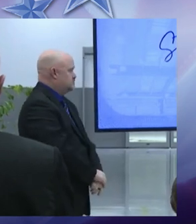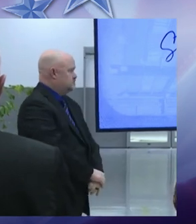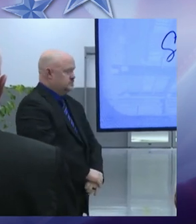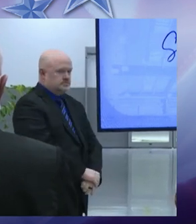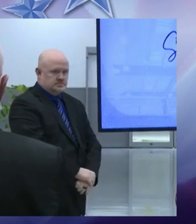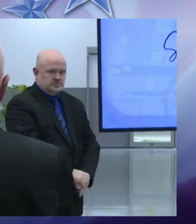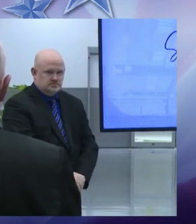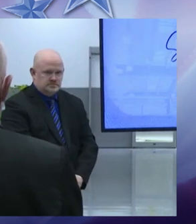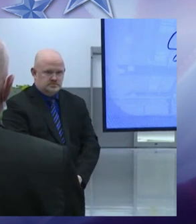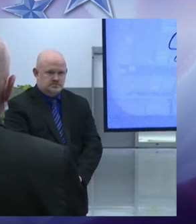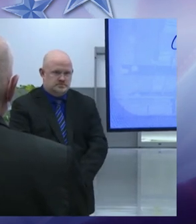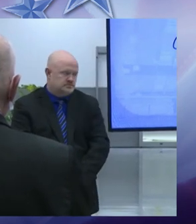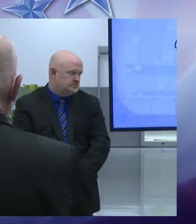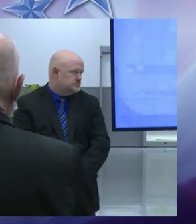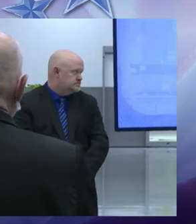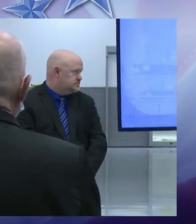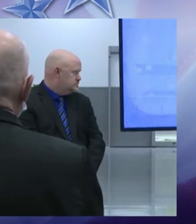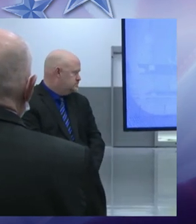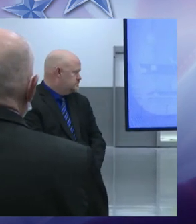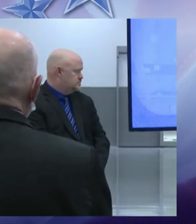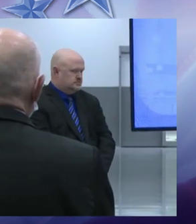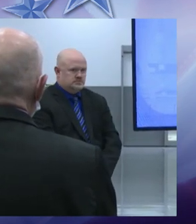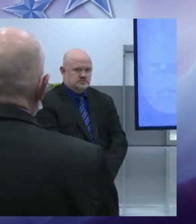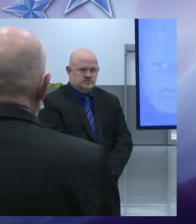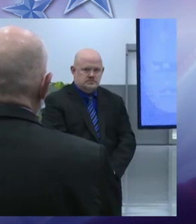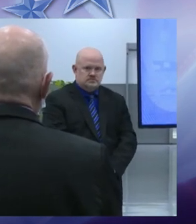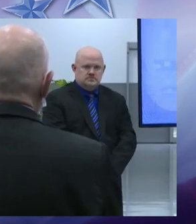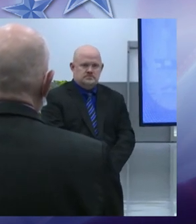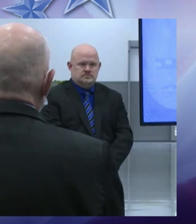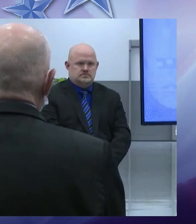in with Come on. march.